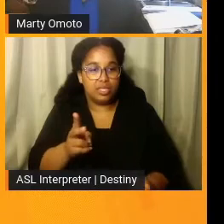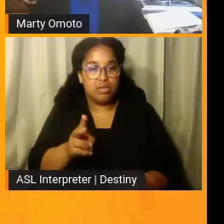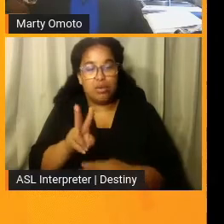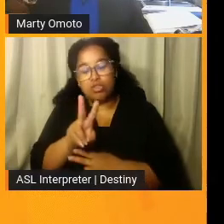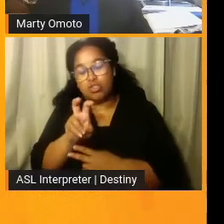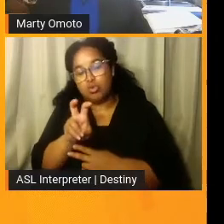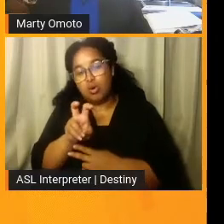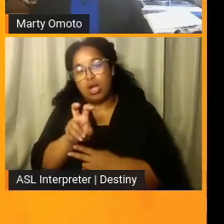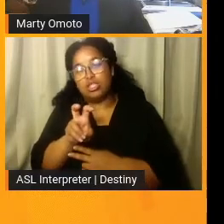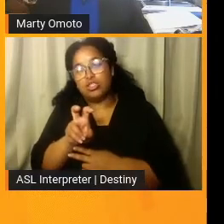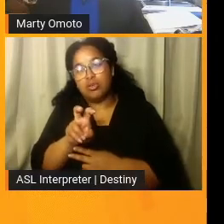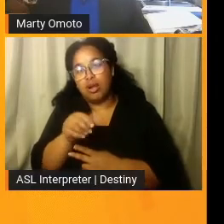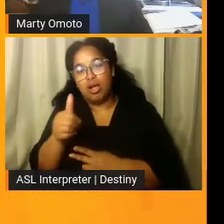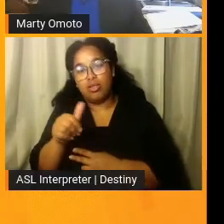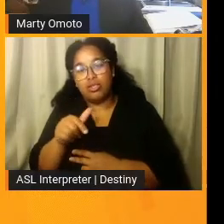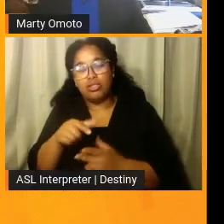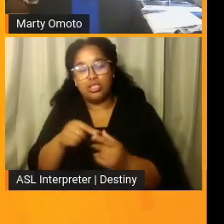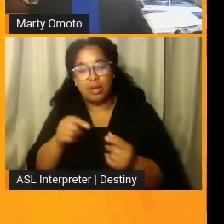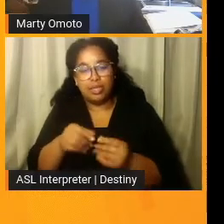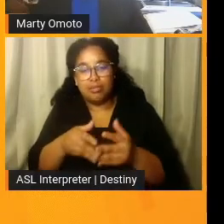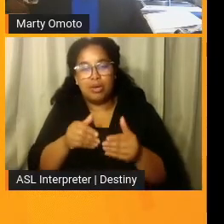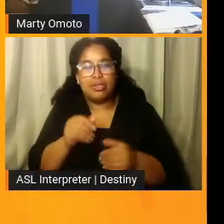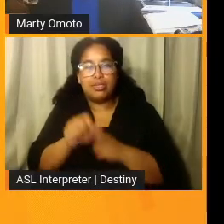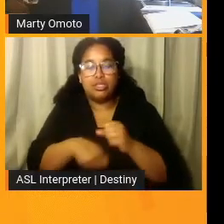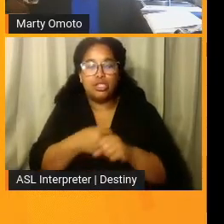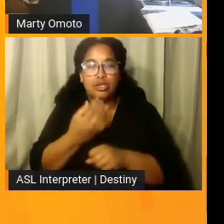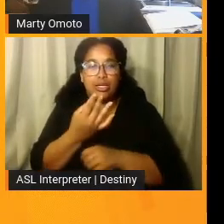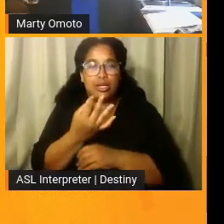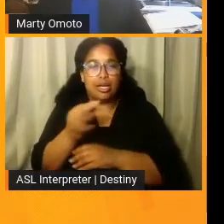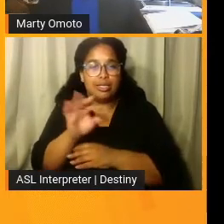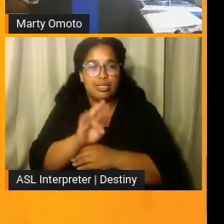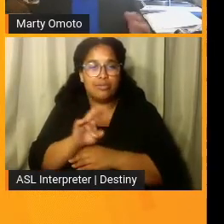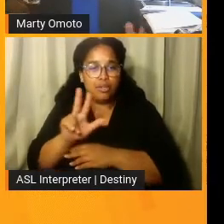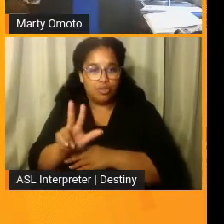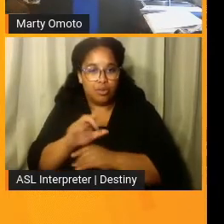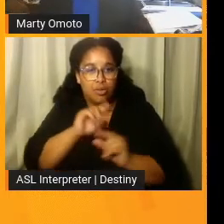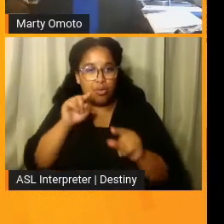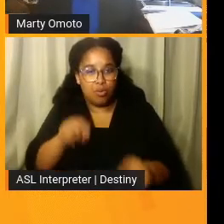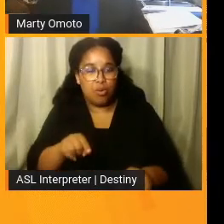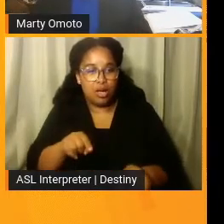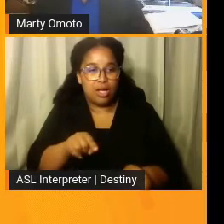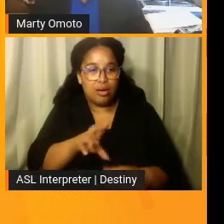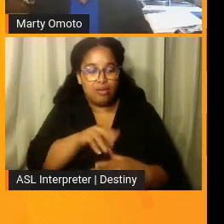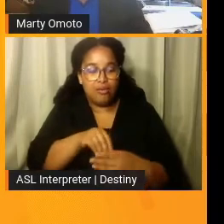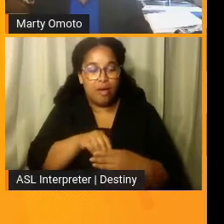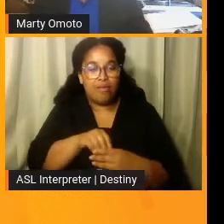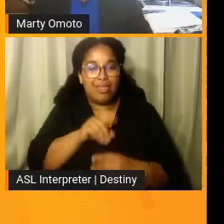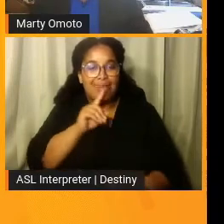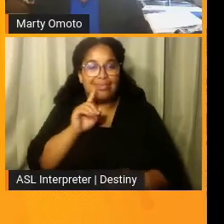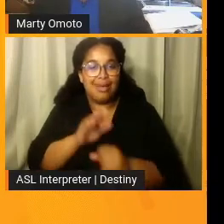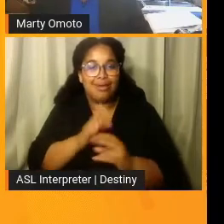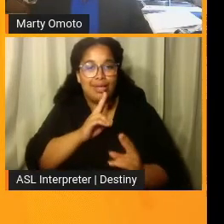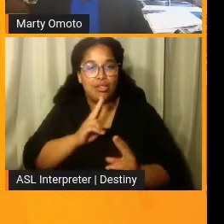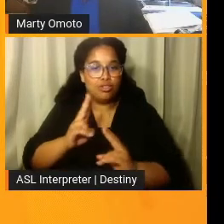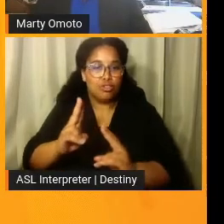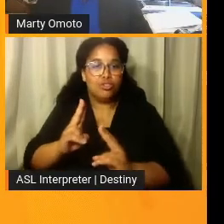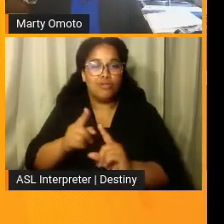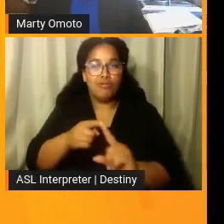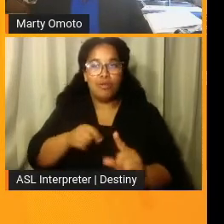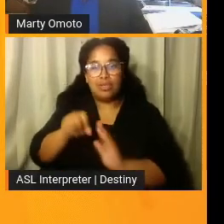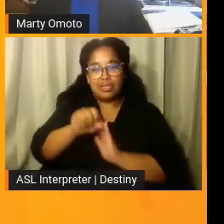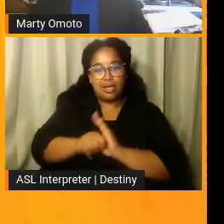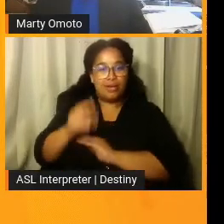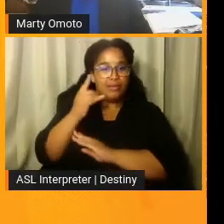Americans in 1973 to, um, as part of the dedication, uh, by the state of California